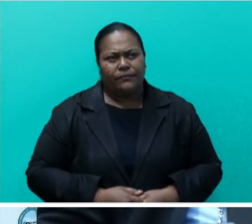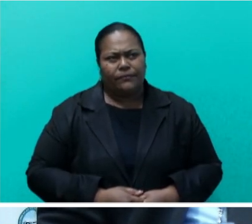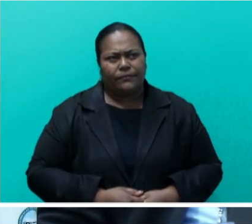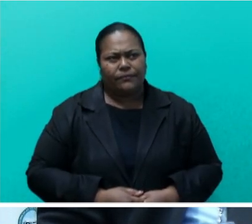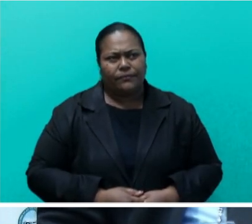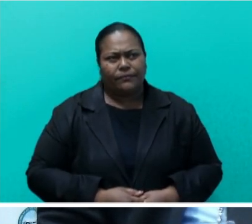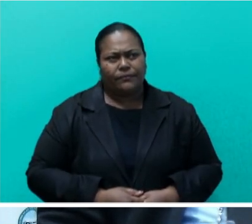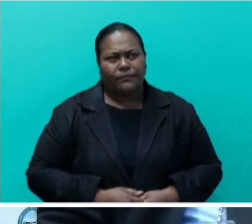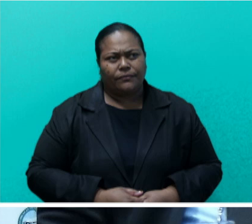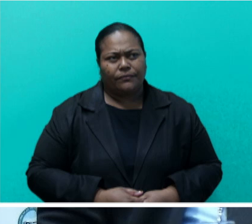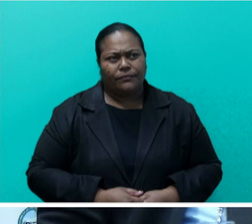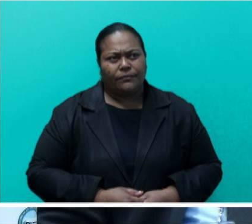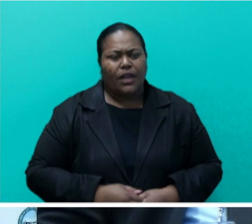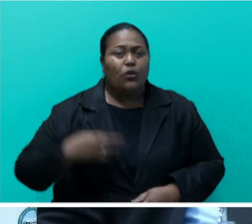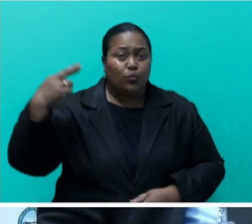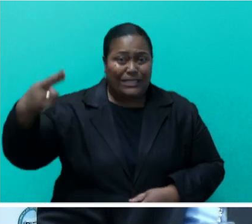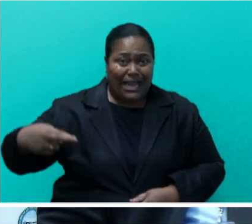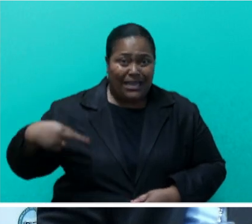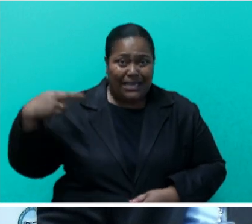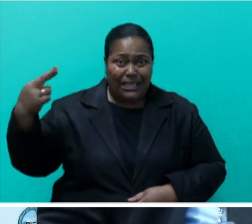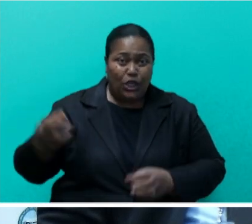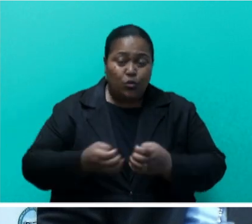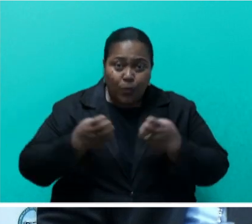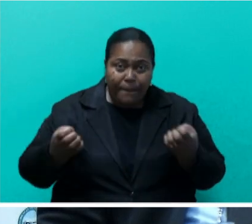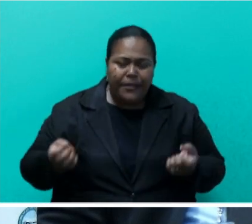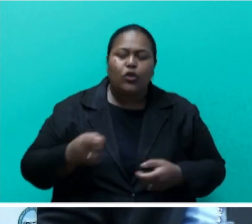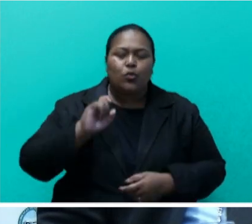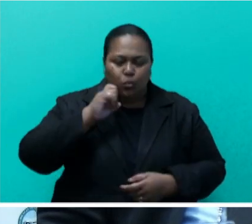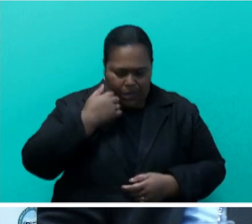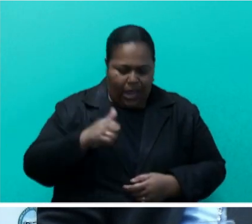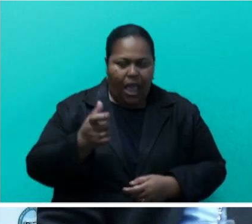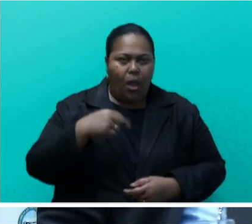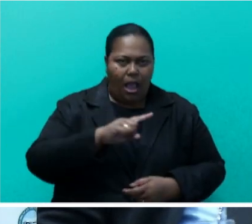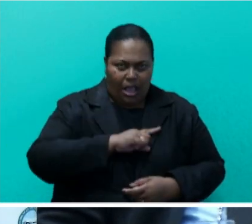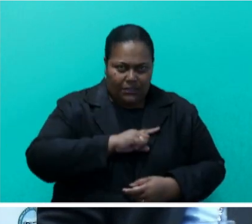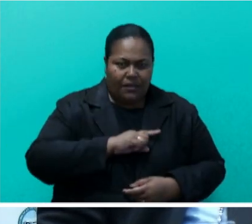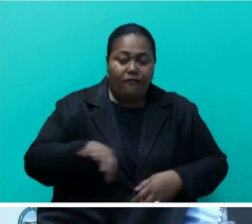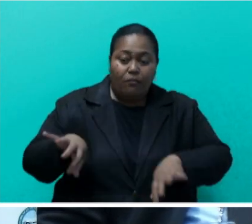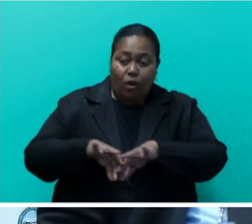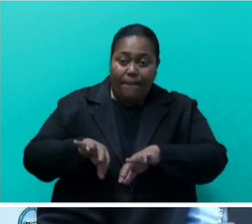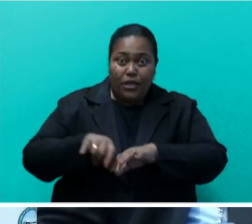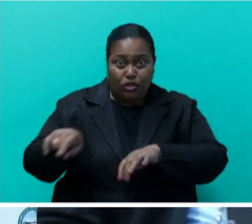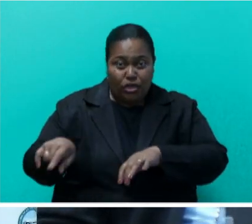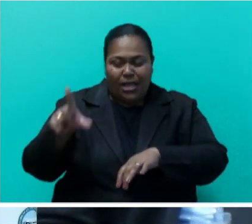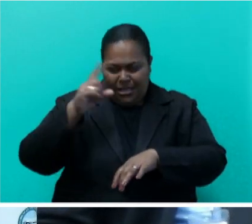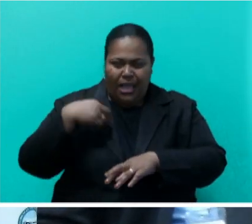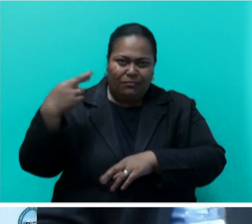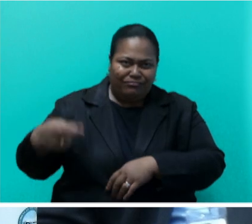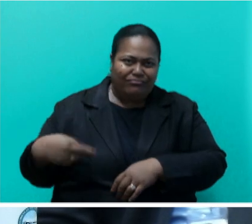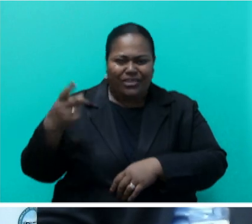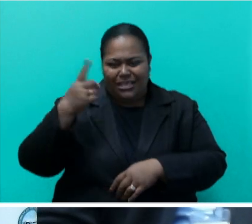and recycling facilities will also allow us to recover available resources from our waste stream, contributing to our circular